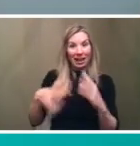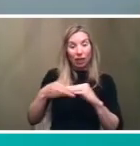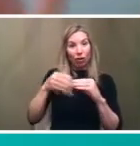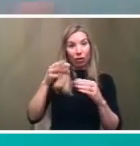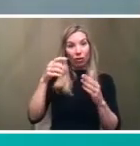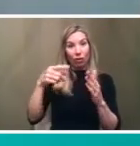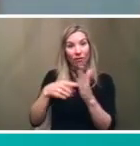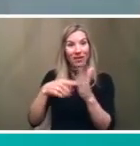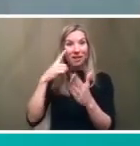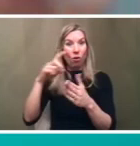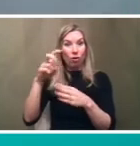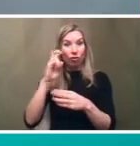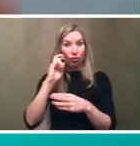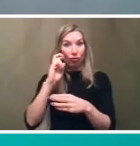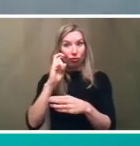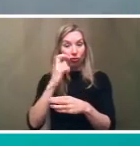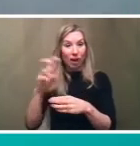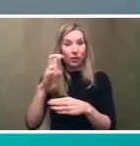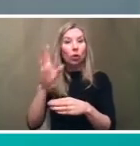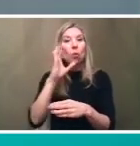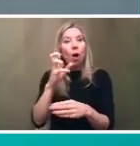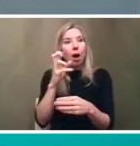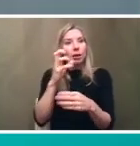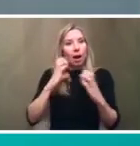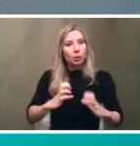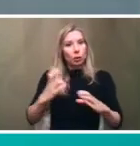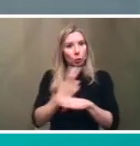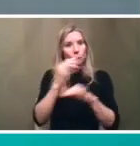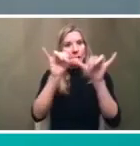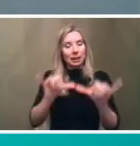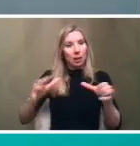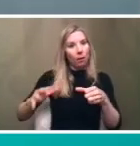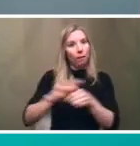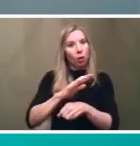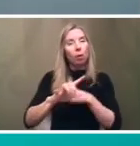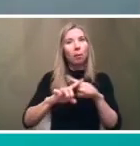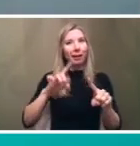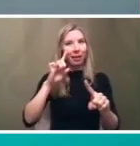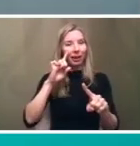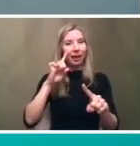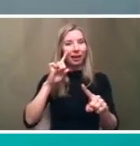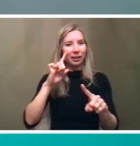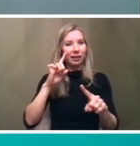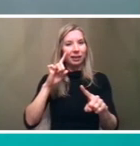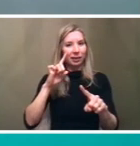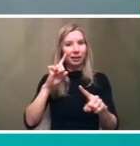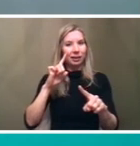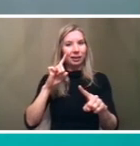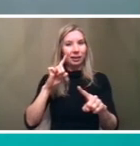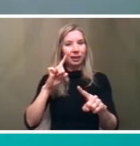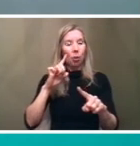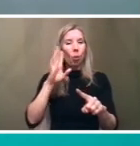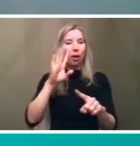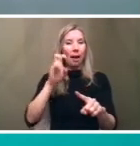we really want our customers to be able to use our system in full um but yeah i think i think we'll have to broaden out um our our look at schedules in the